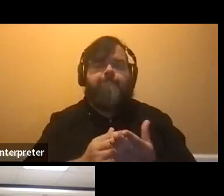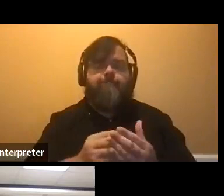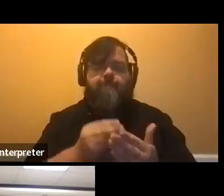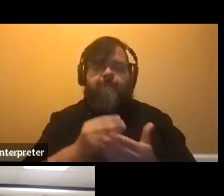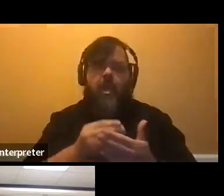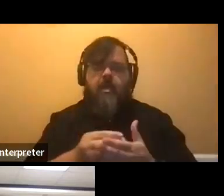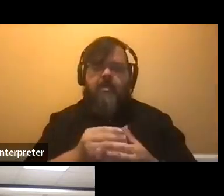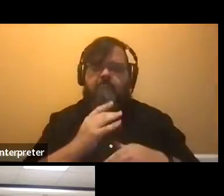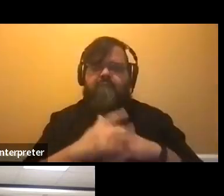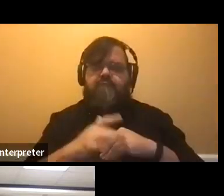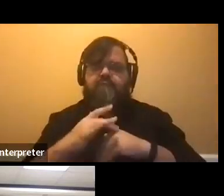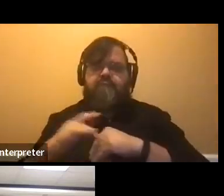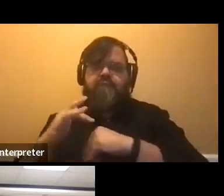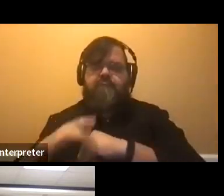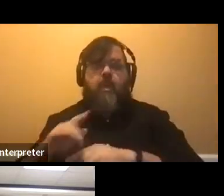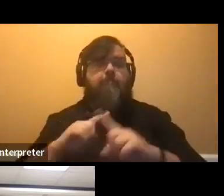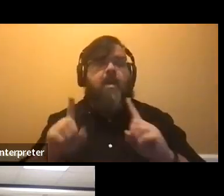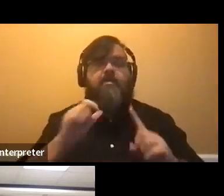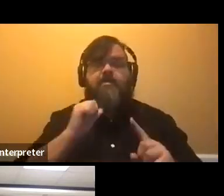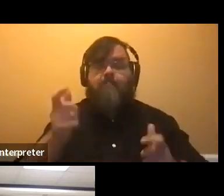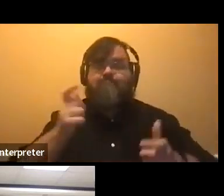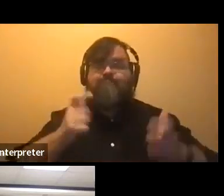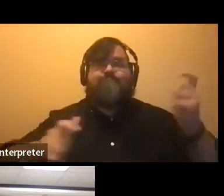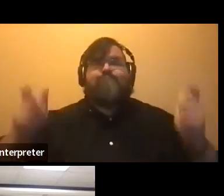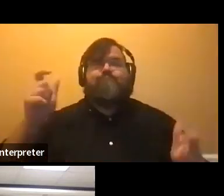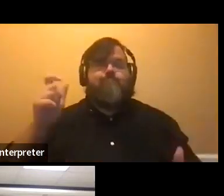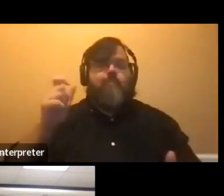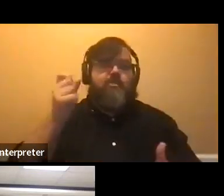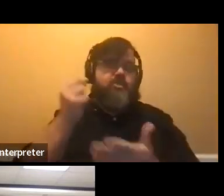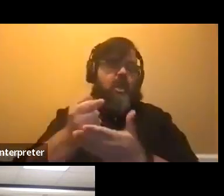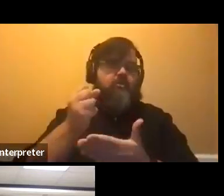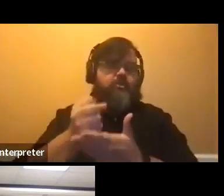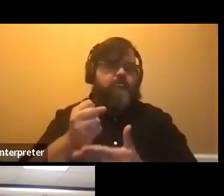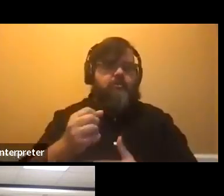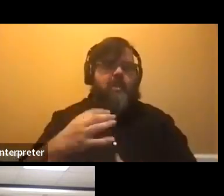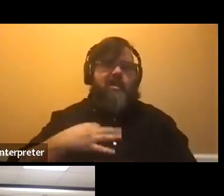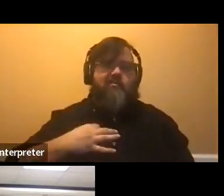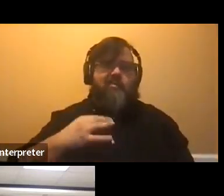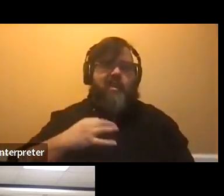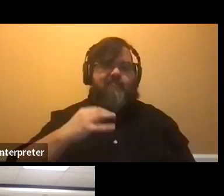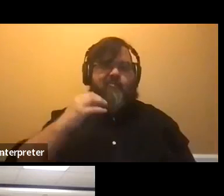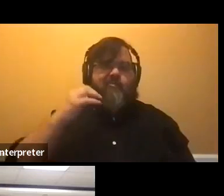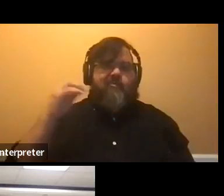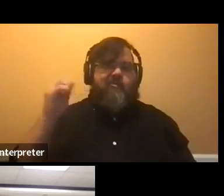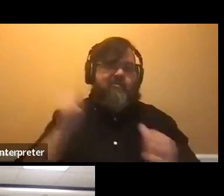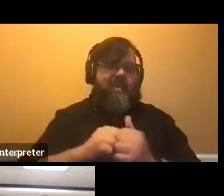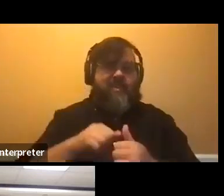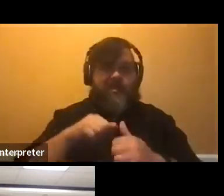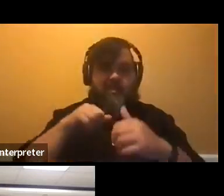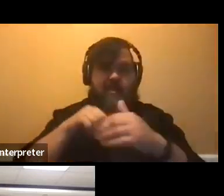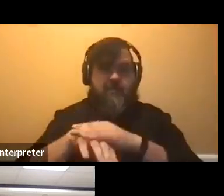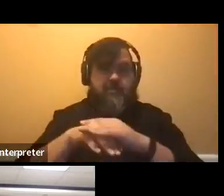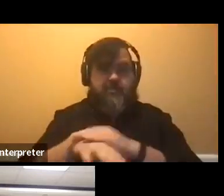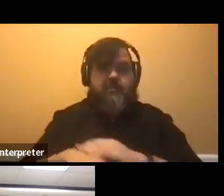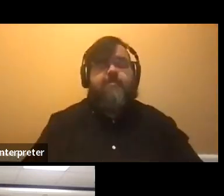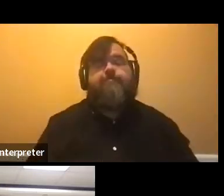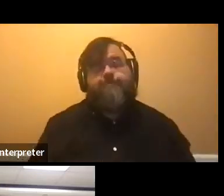but they're not the larger types of scholarships that you would apply for with admissions coming in.